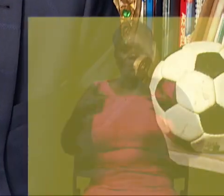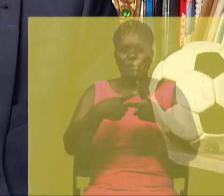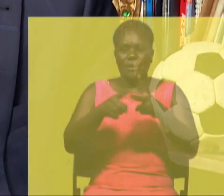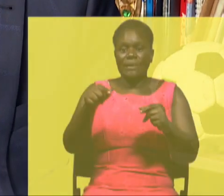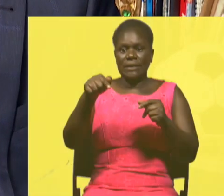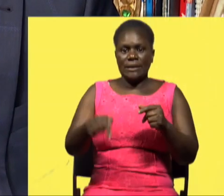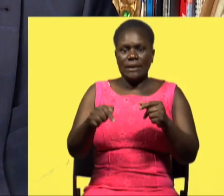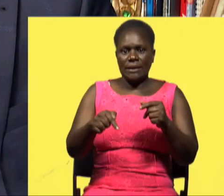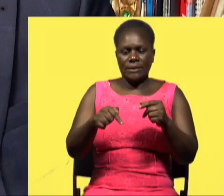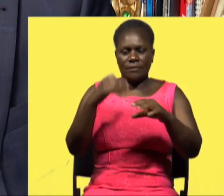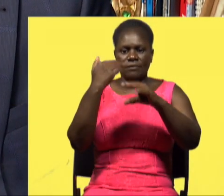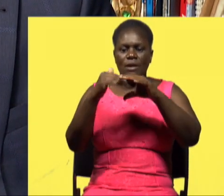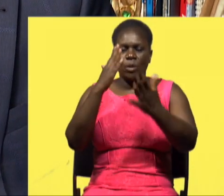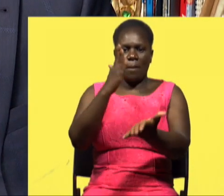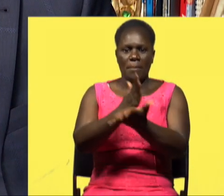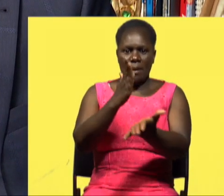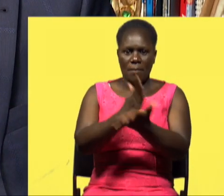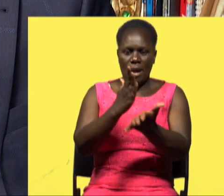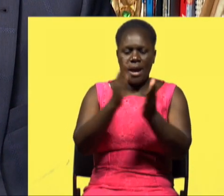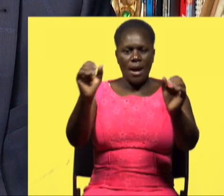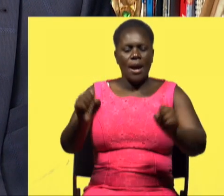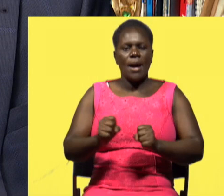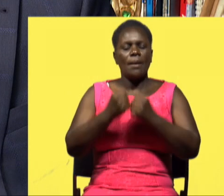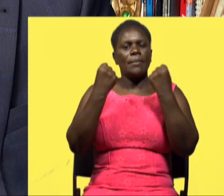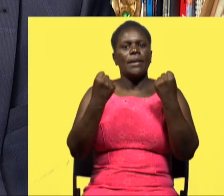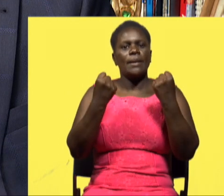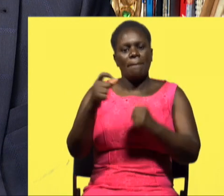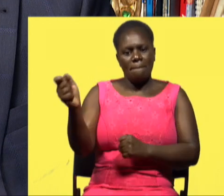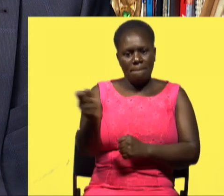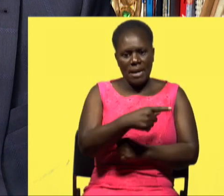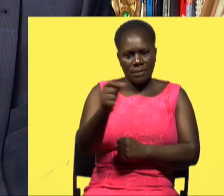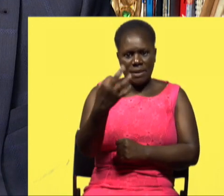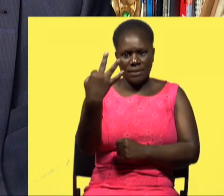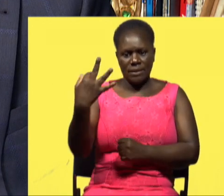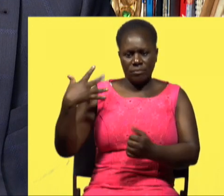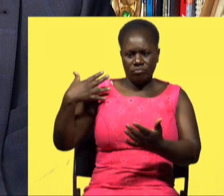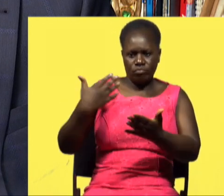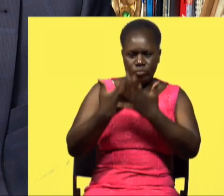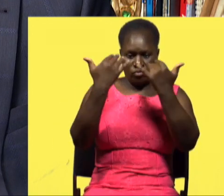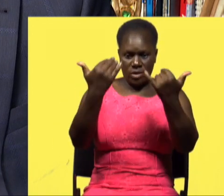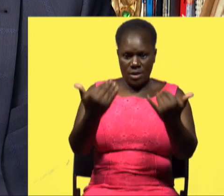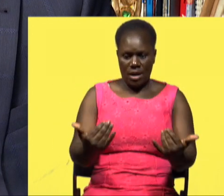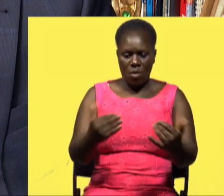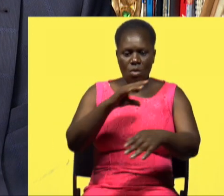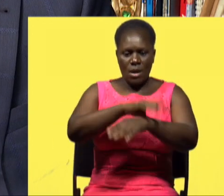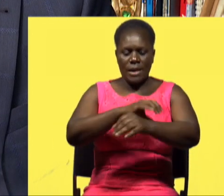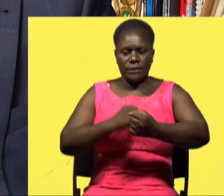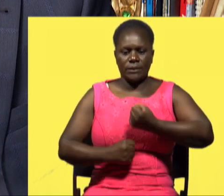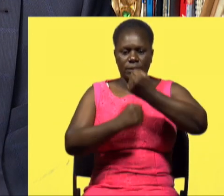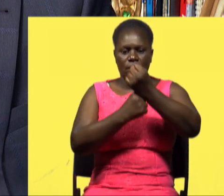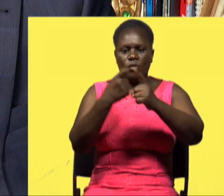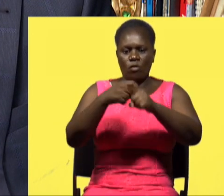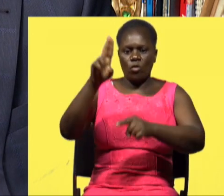piloting this uh use of virtual reality has taken us uh three months now we we got